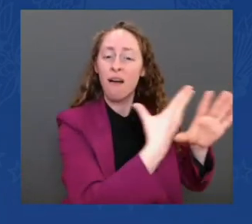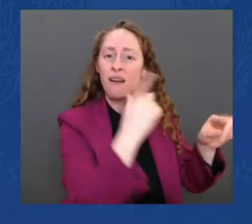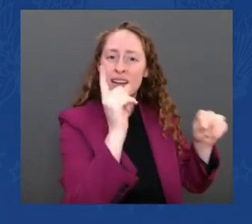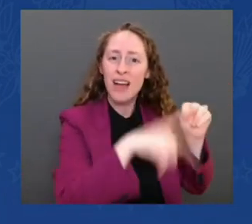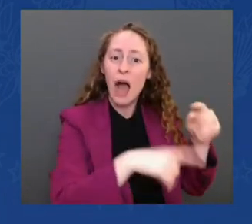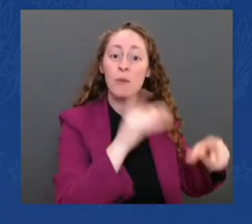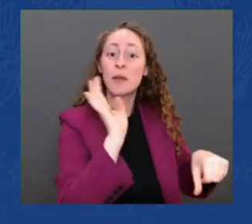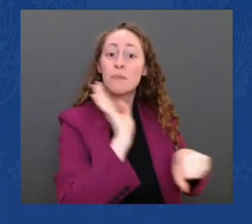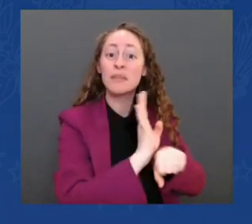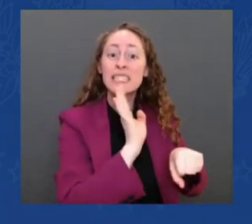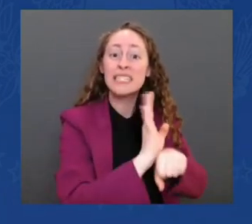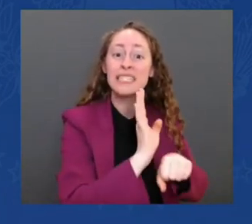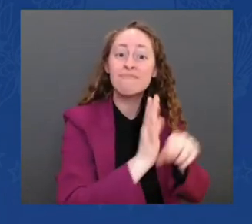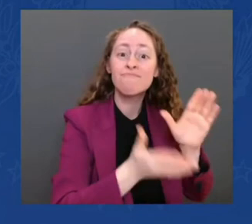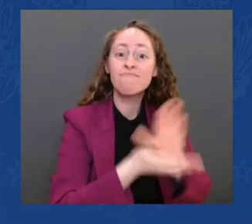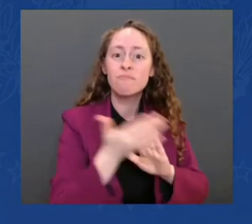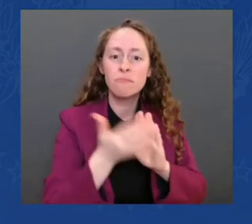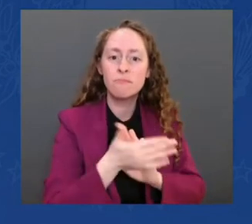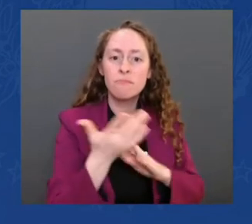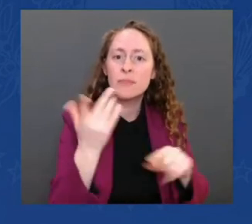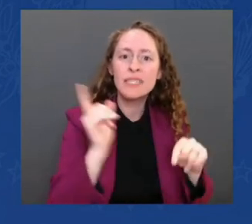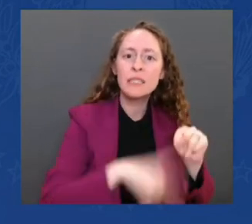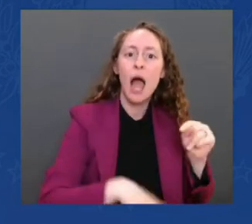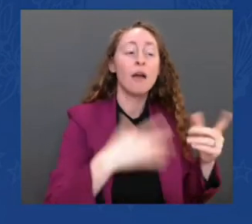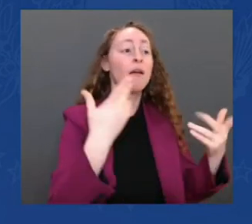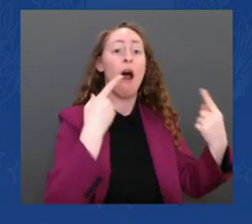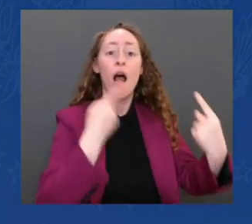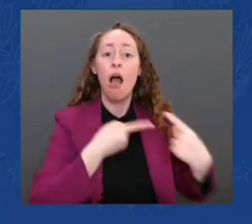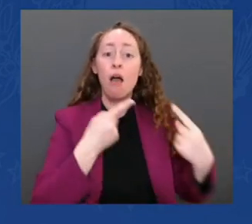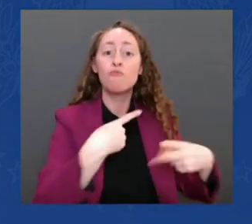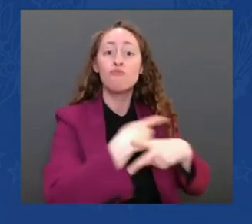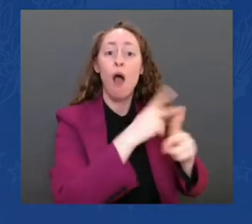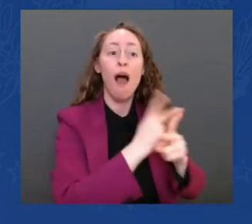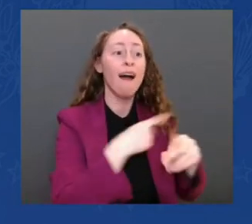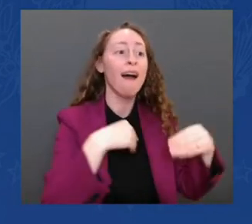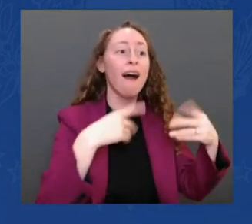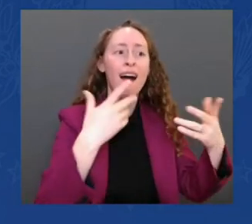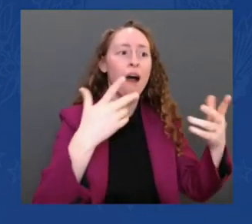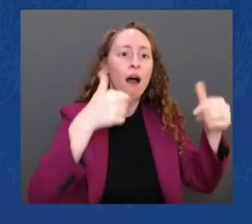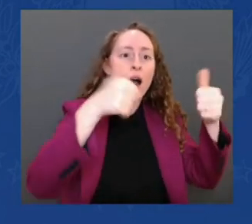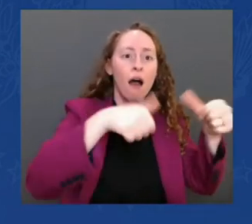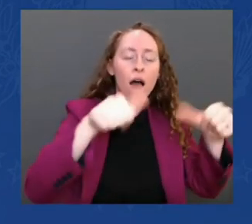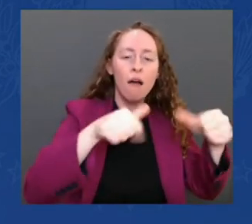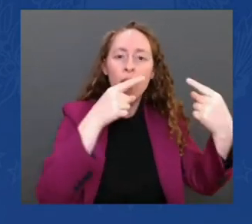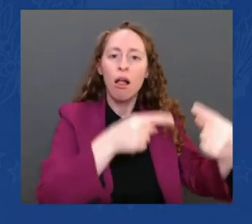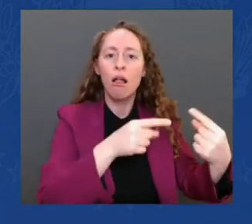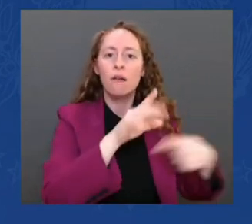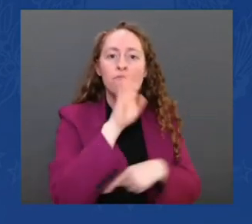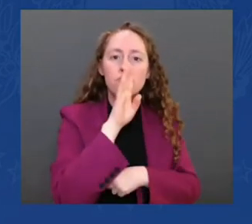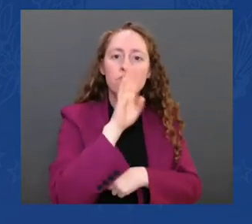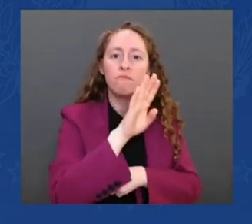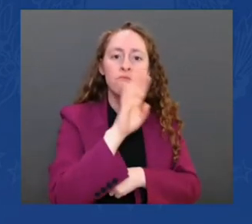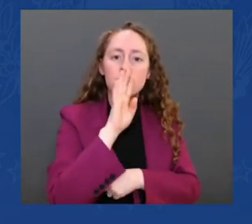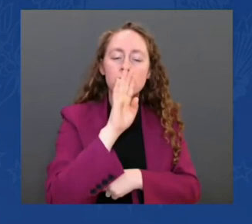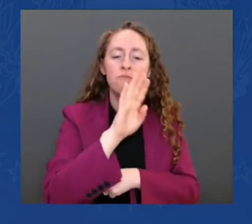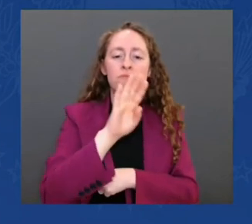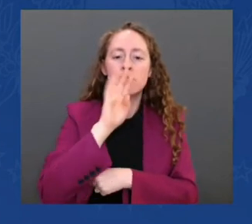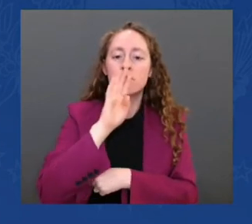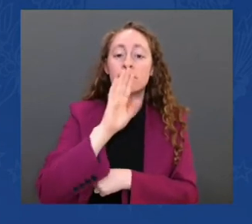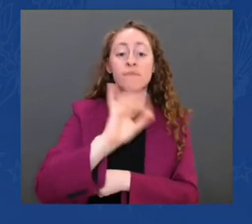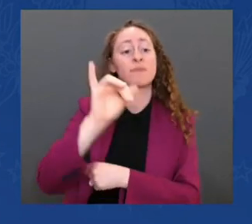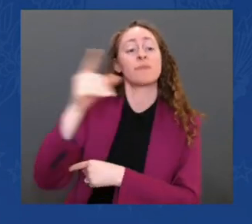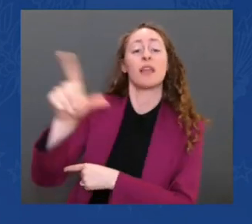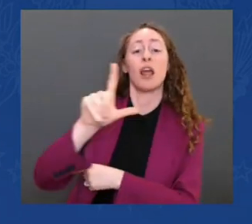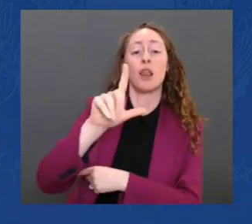These are students, like Julissa, who are being held back from achieving their incredible and God-given